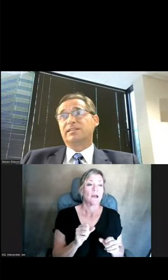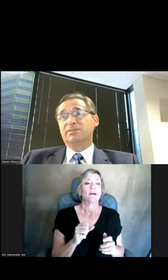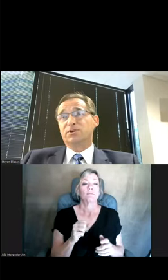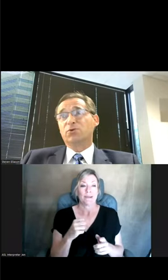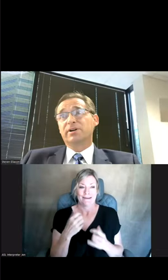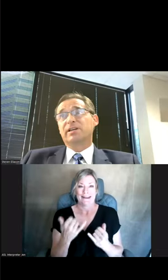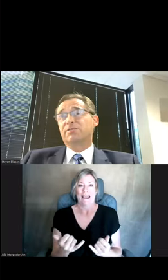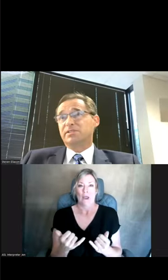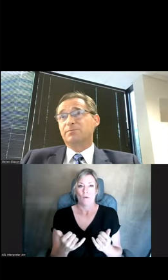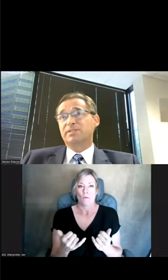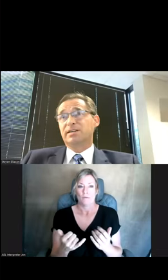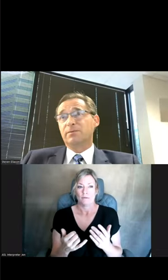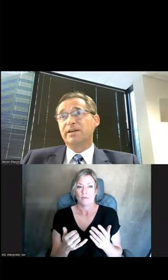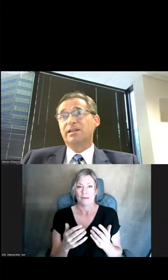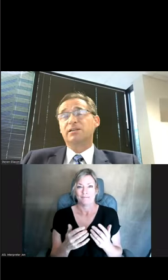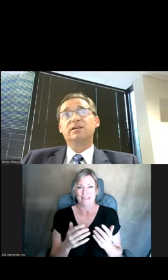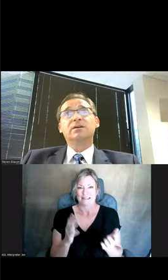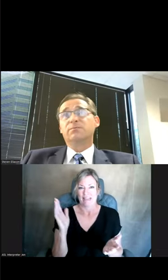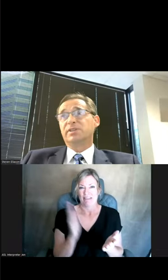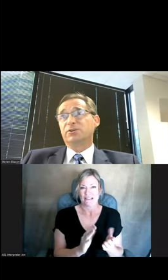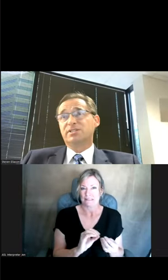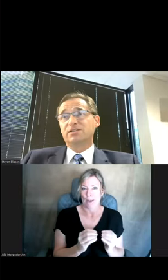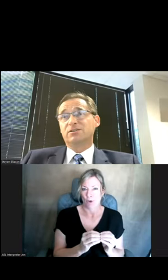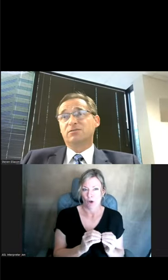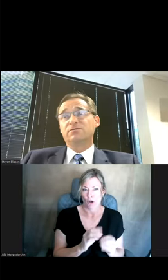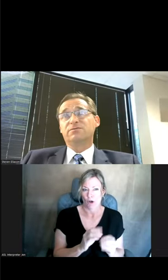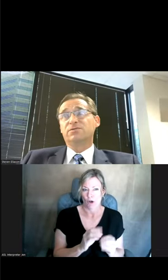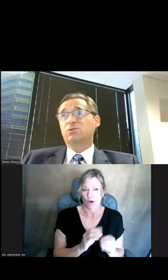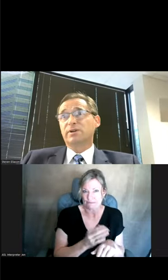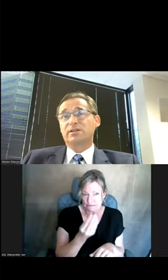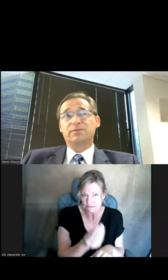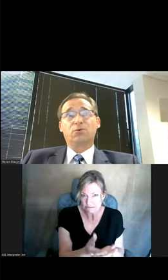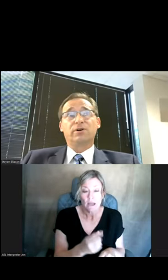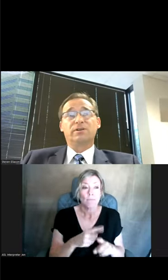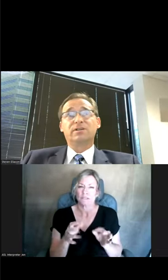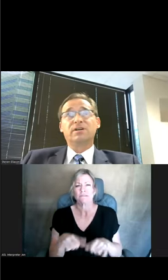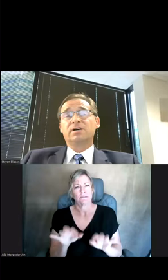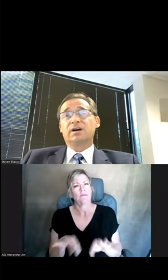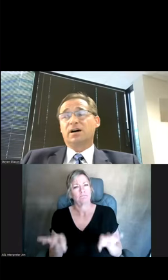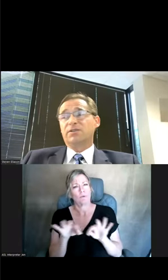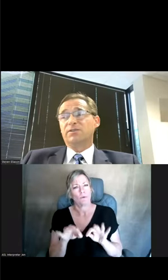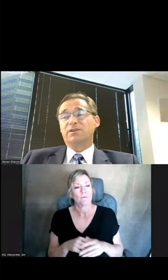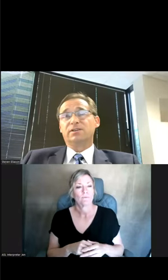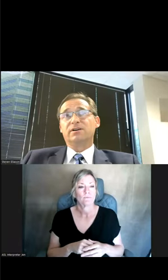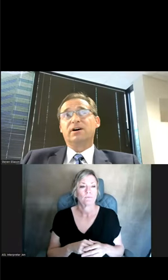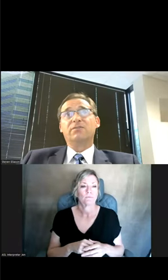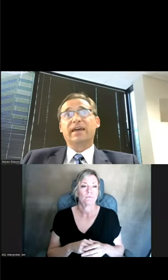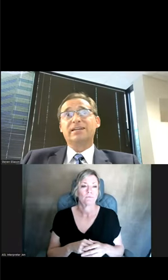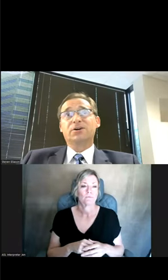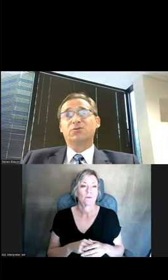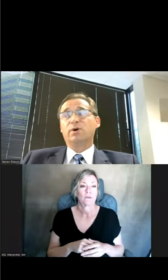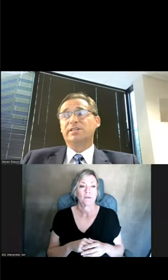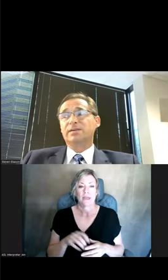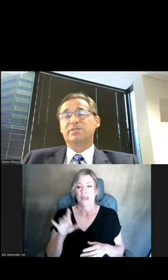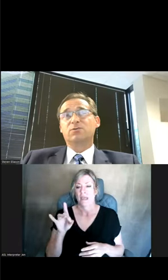it's a minority of the tips that come in, but they're still critically important. Of the